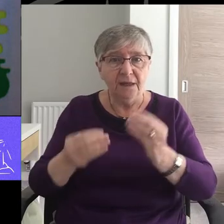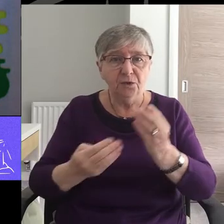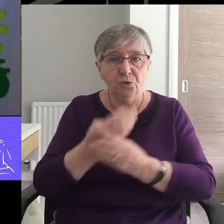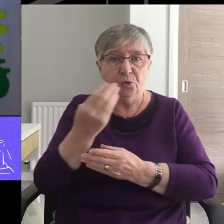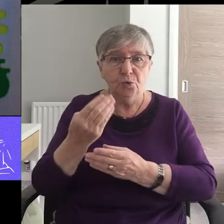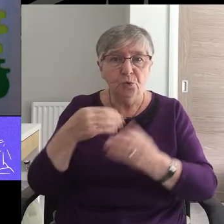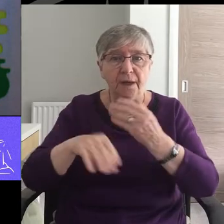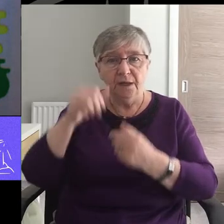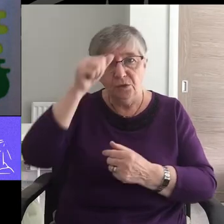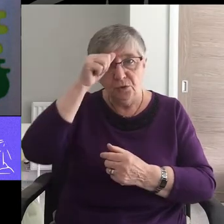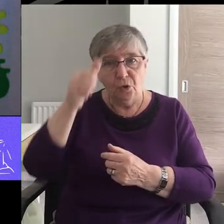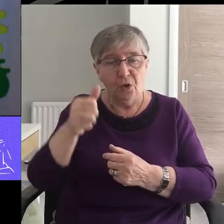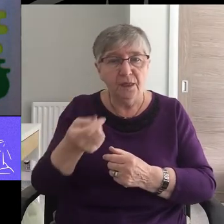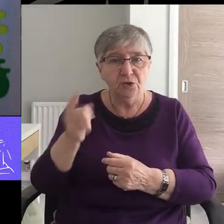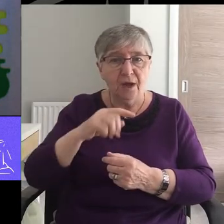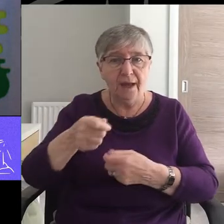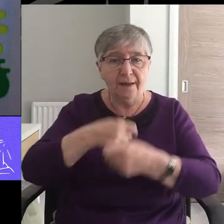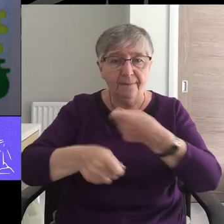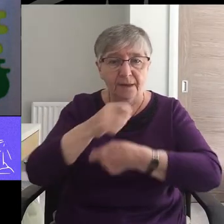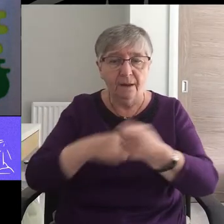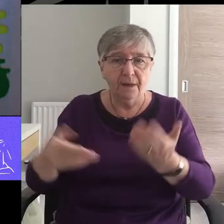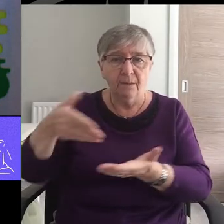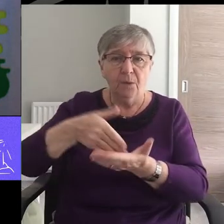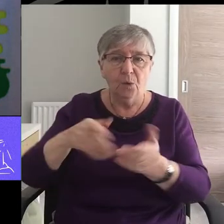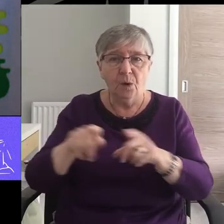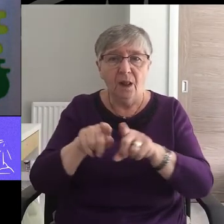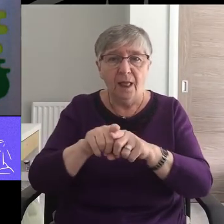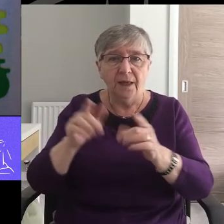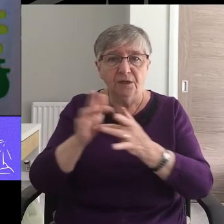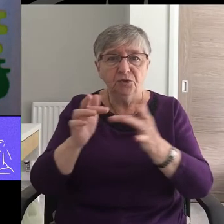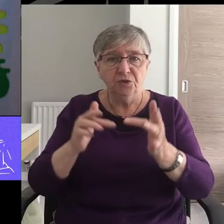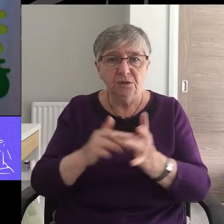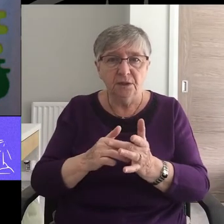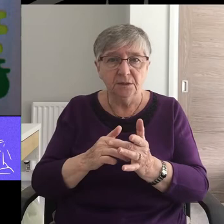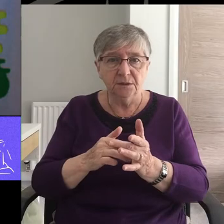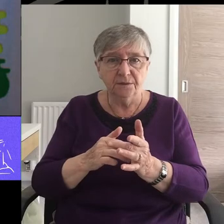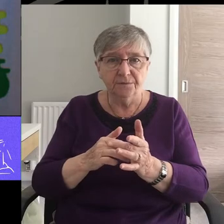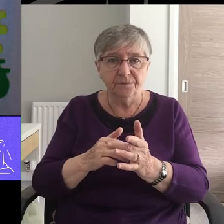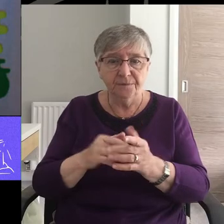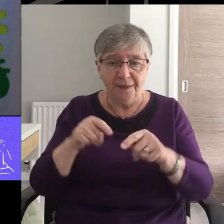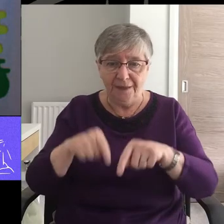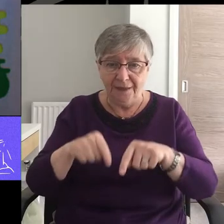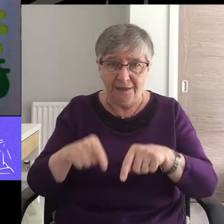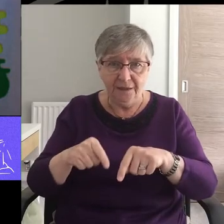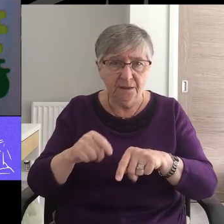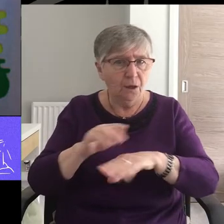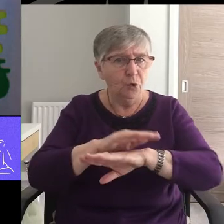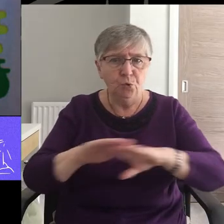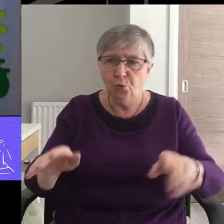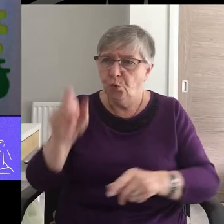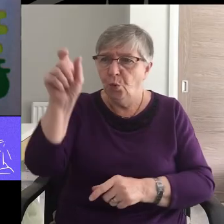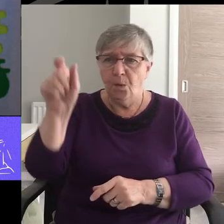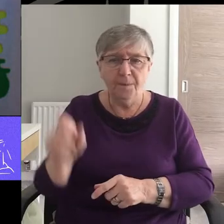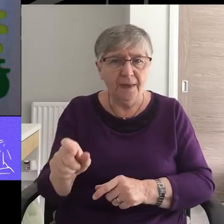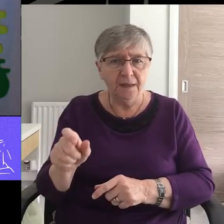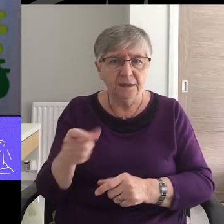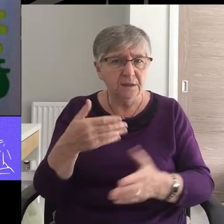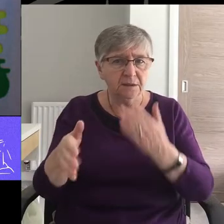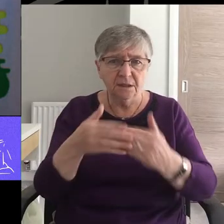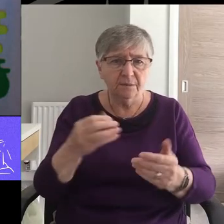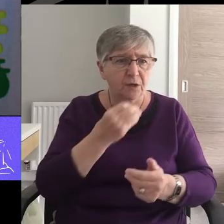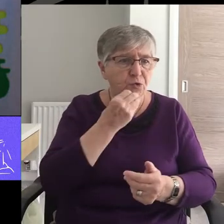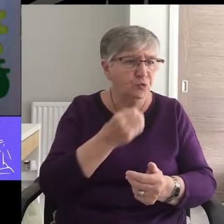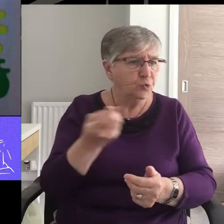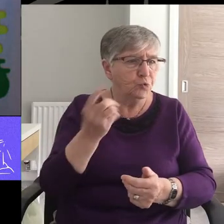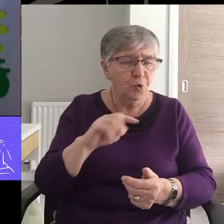in knowledge in the image of its creator. Here, there is no Gentile or Jew,